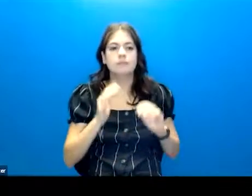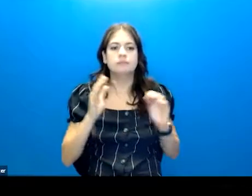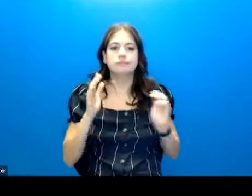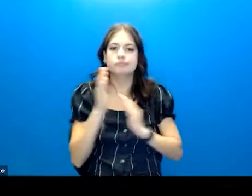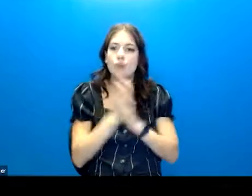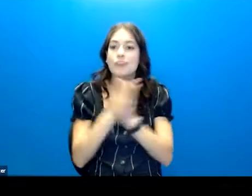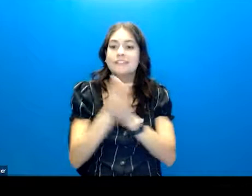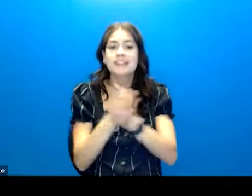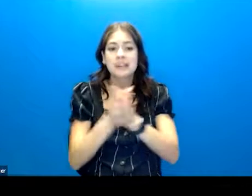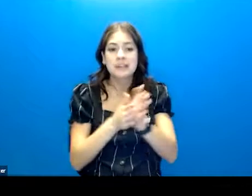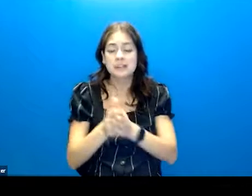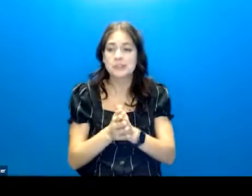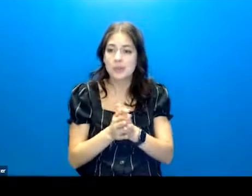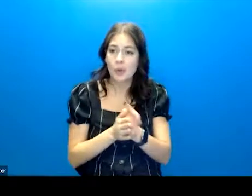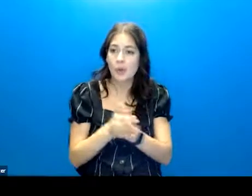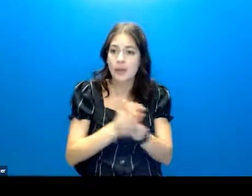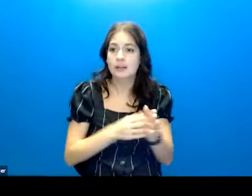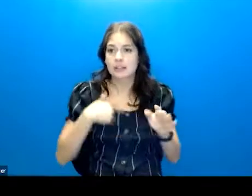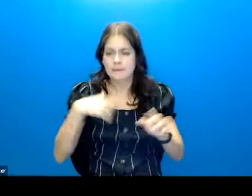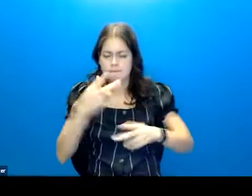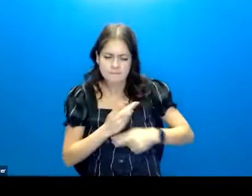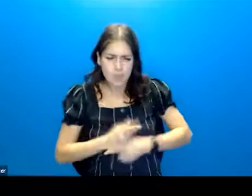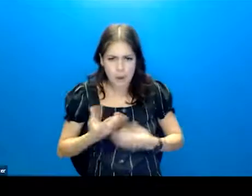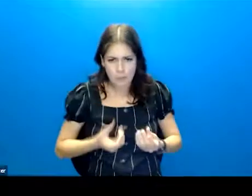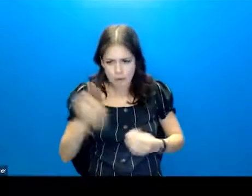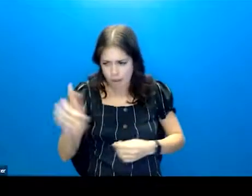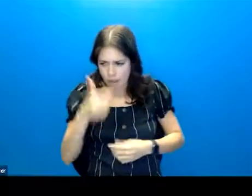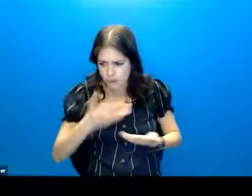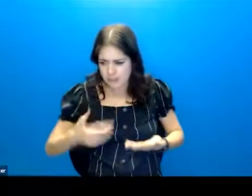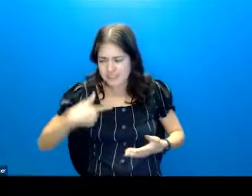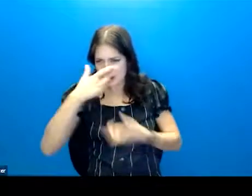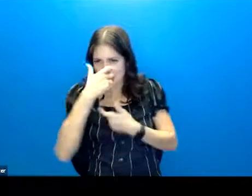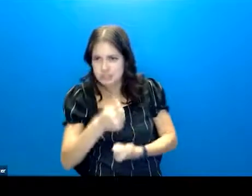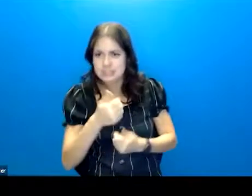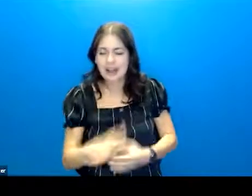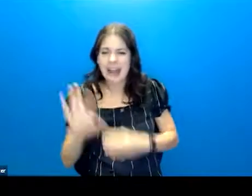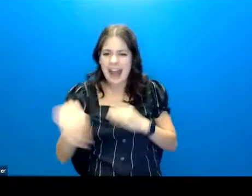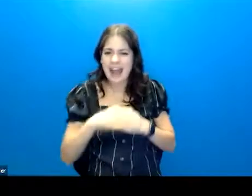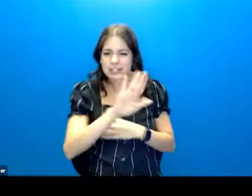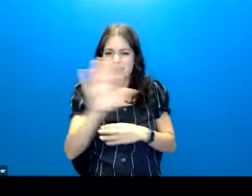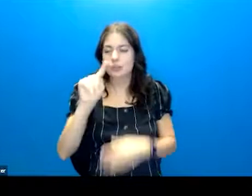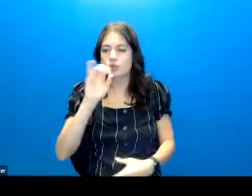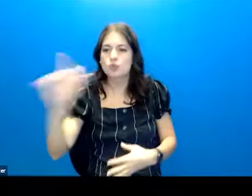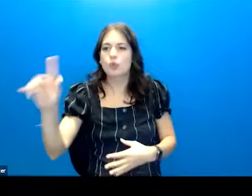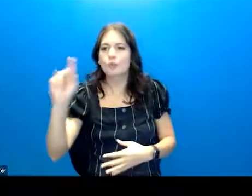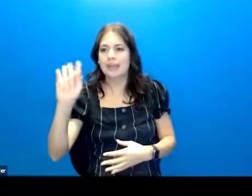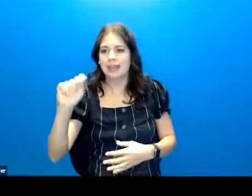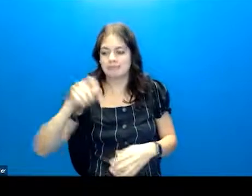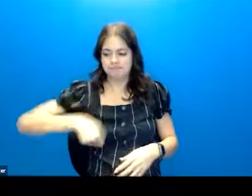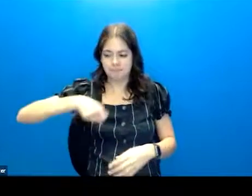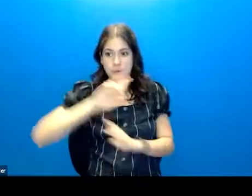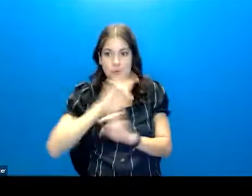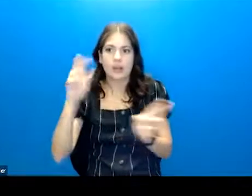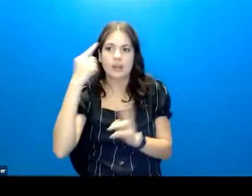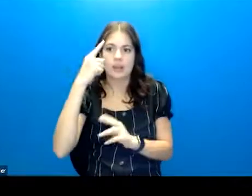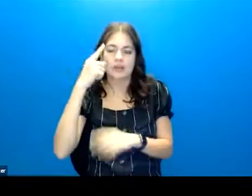to figure out what other things the person is interested in adding to their toolkit to help them manage when those